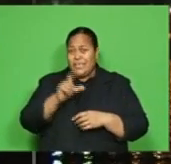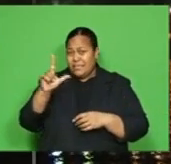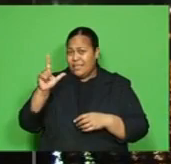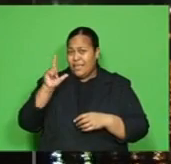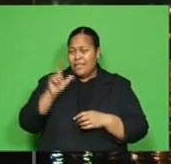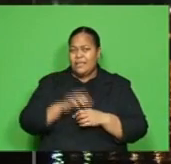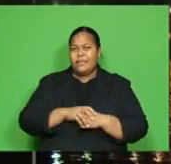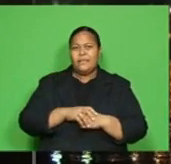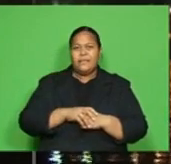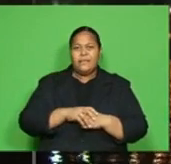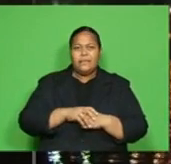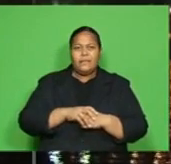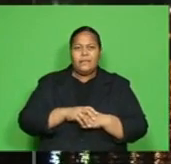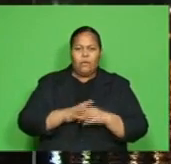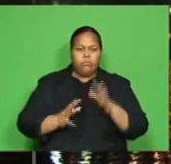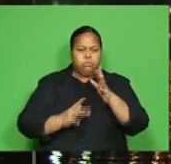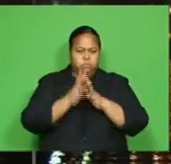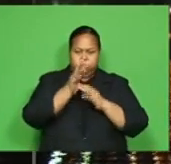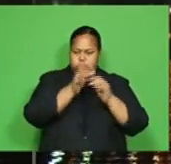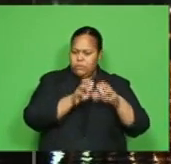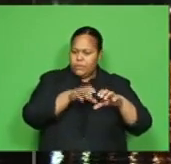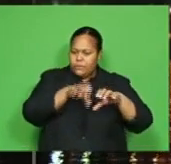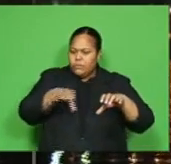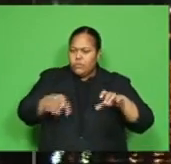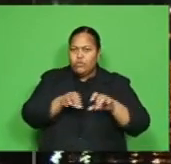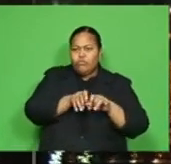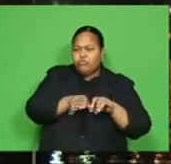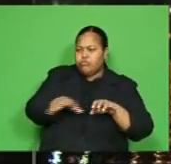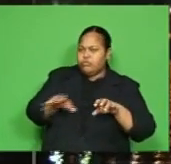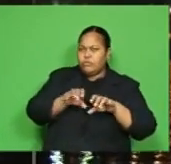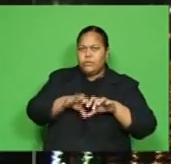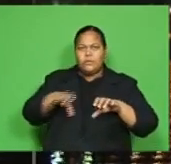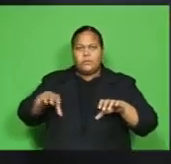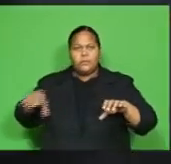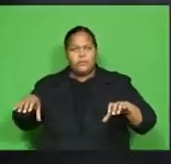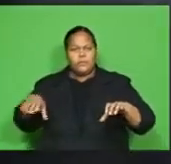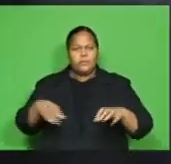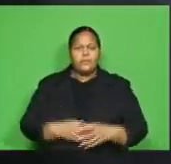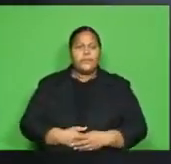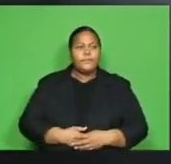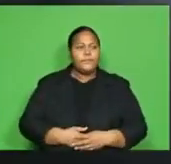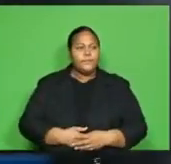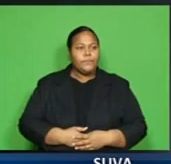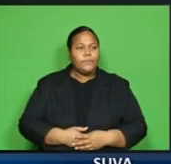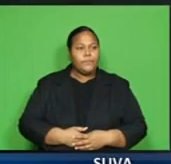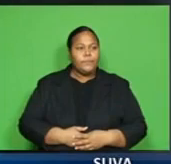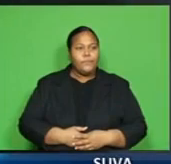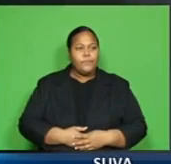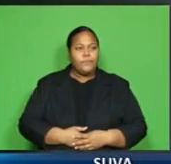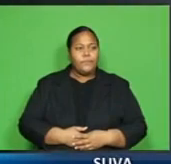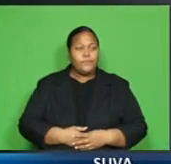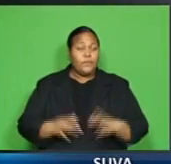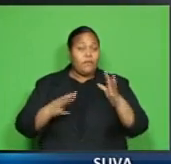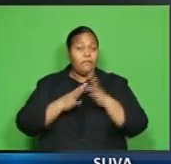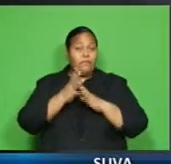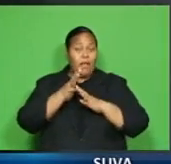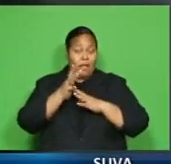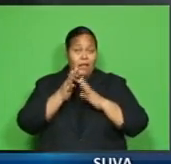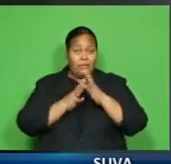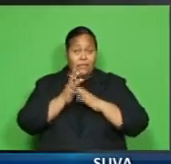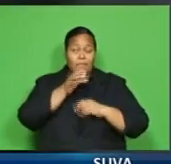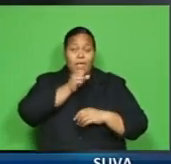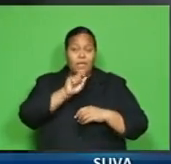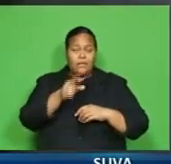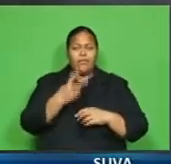kitchen and quickly spread to the adjacent flats. Pranita Prakash reports. It took firefighters more than three